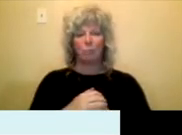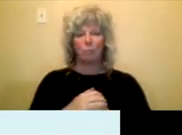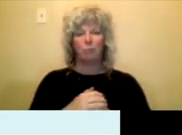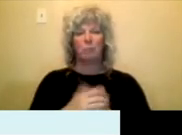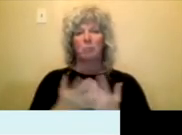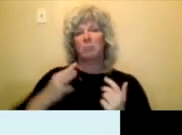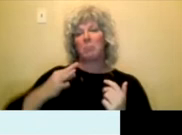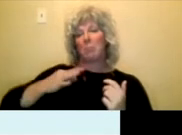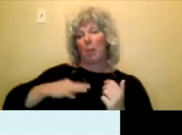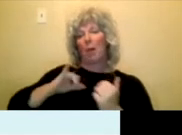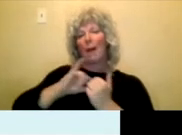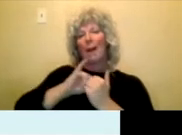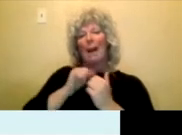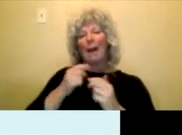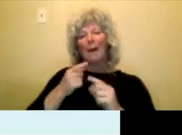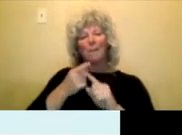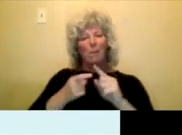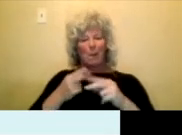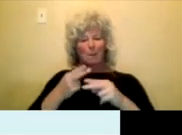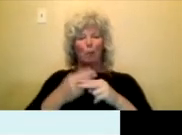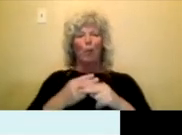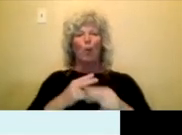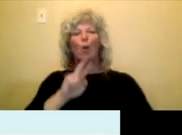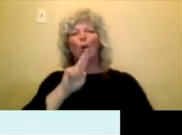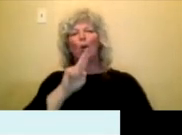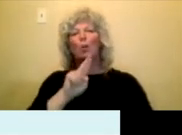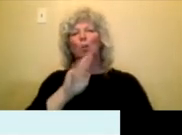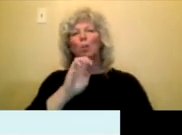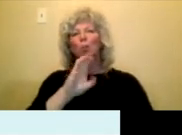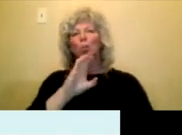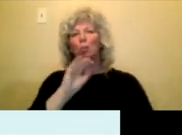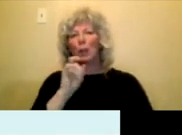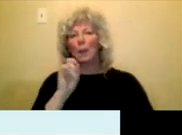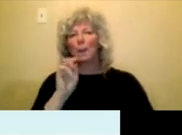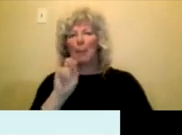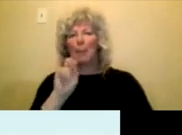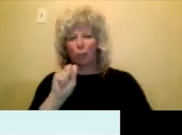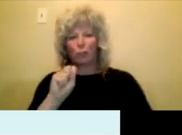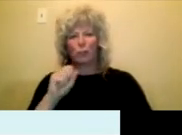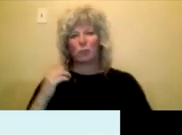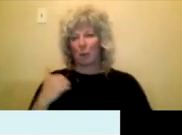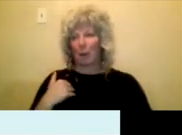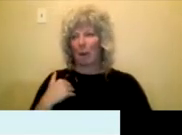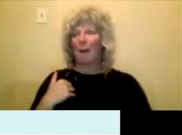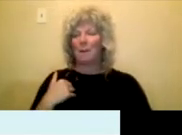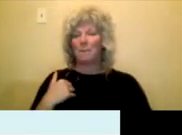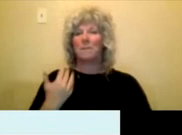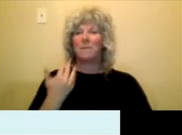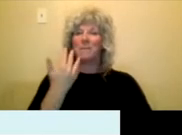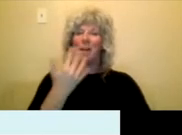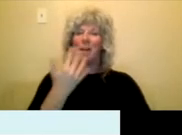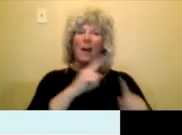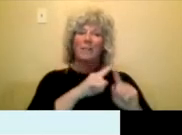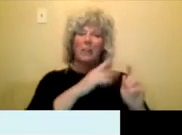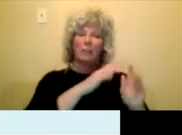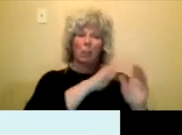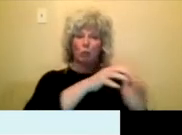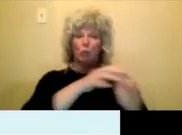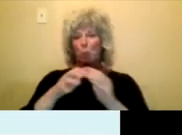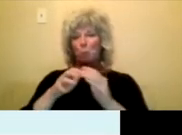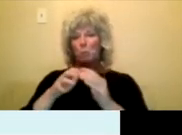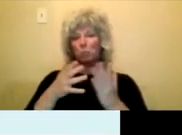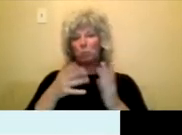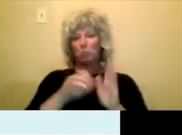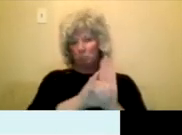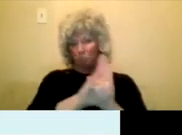recommenders. We have about, um, five Indigenous, uh, orgs and groups that, uh, do an